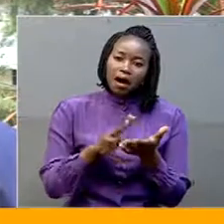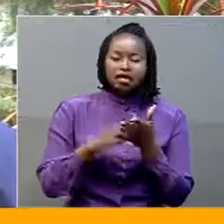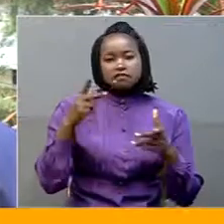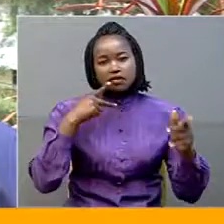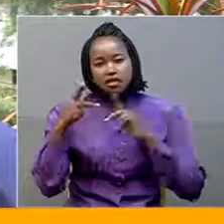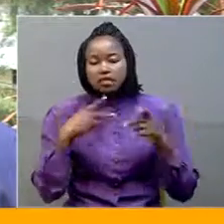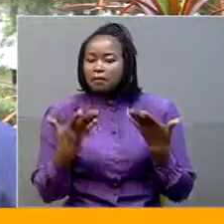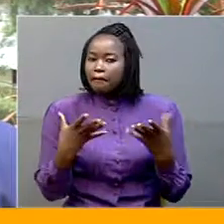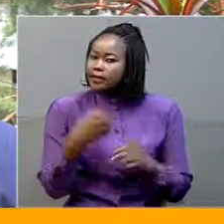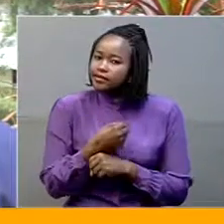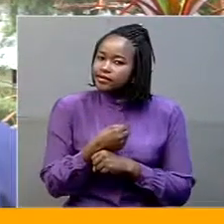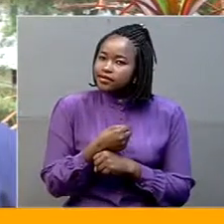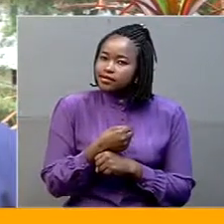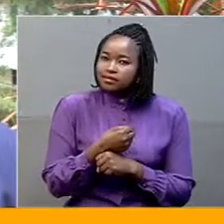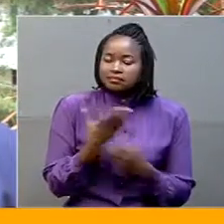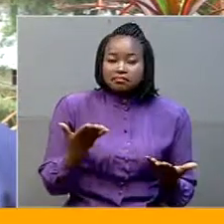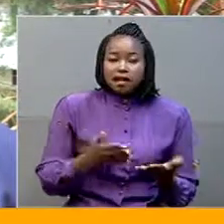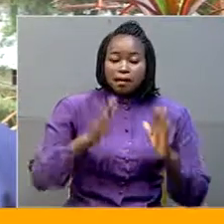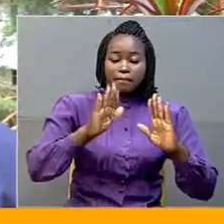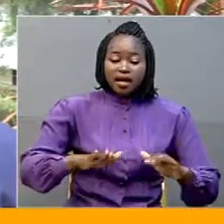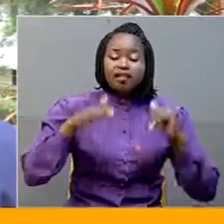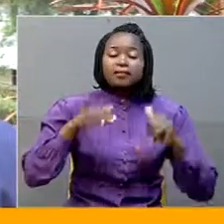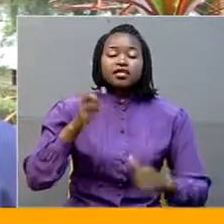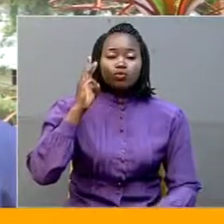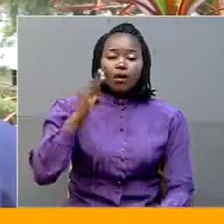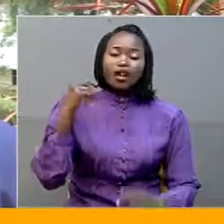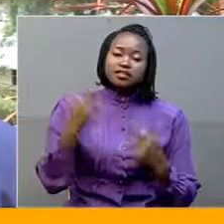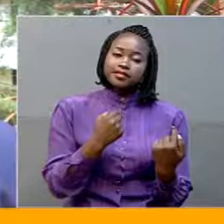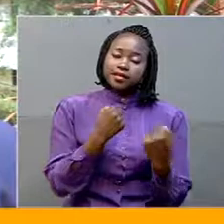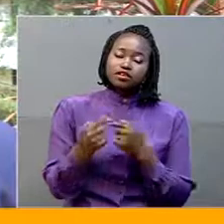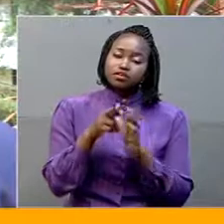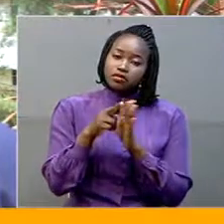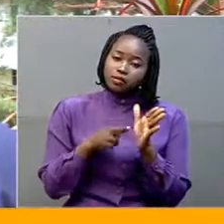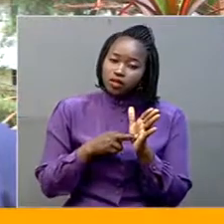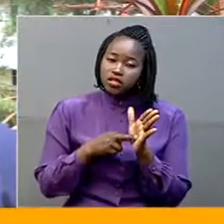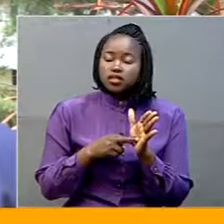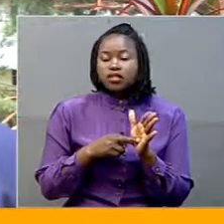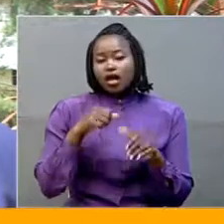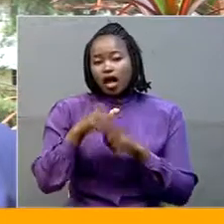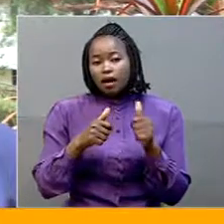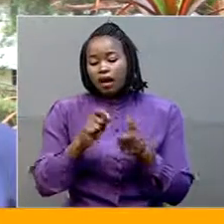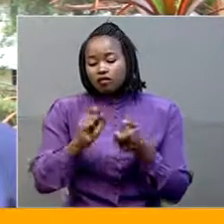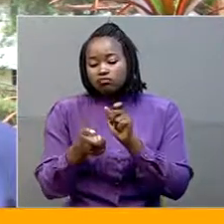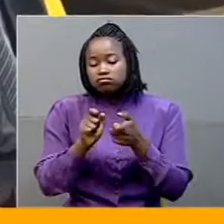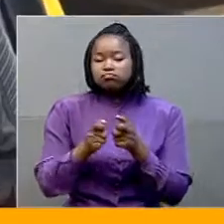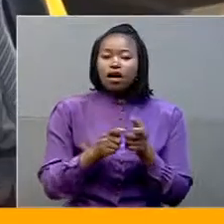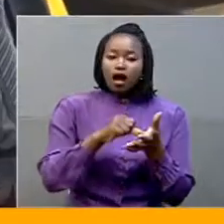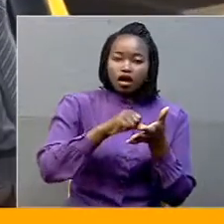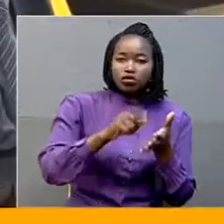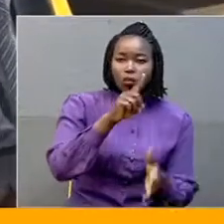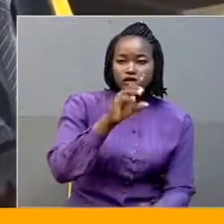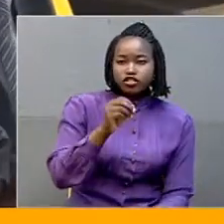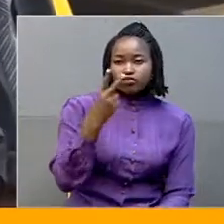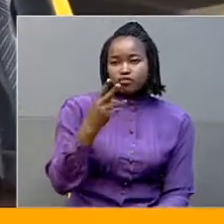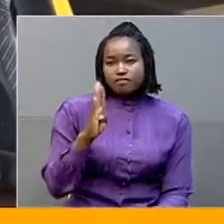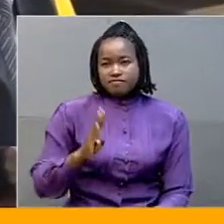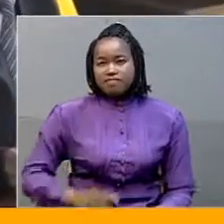the parliament is going to be discussing the report concerning the amendment of Article 102b. Among